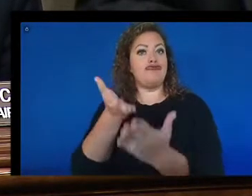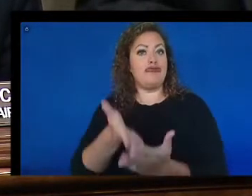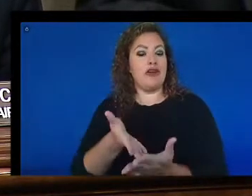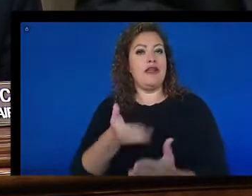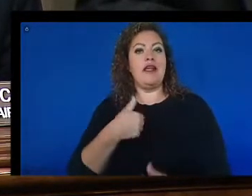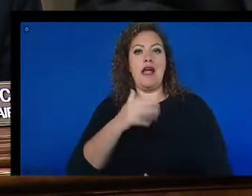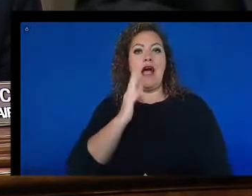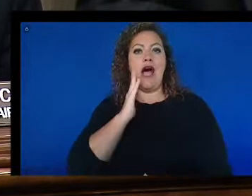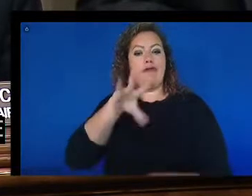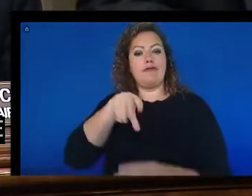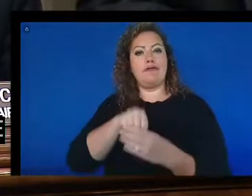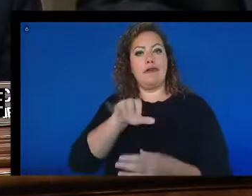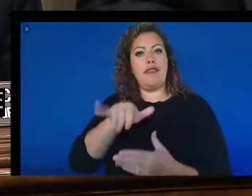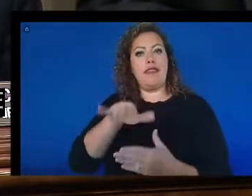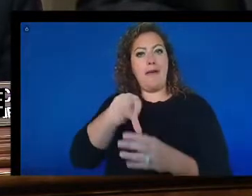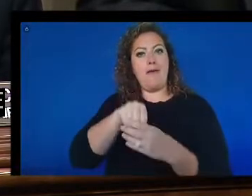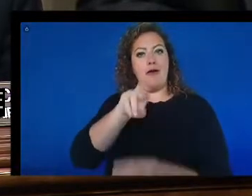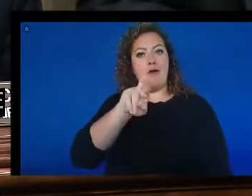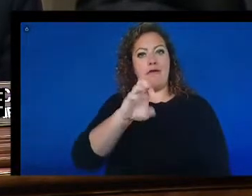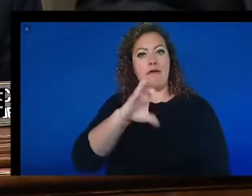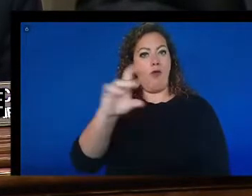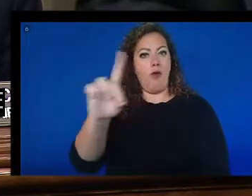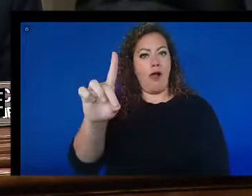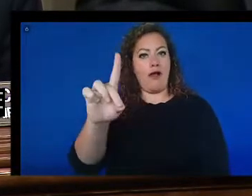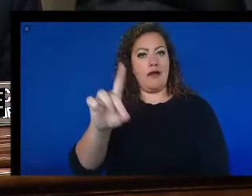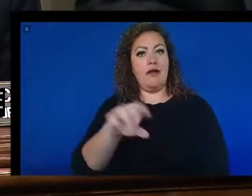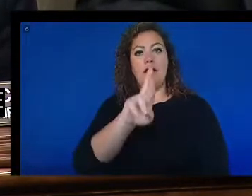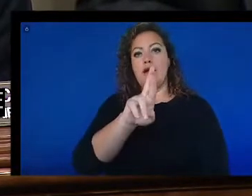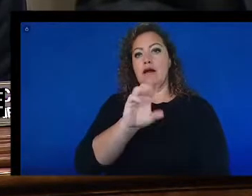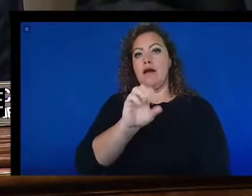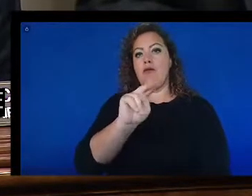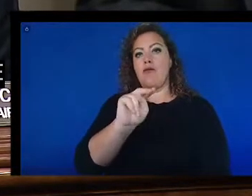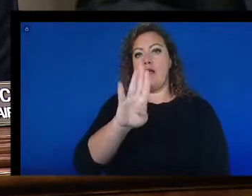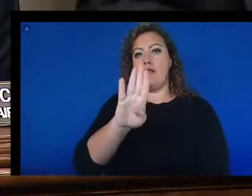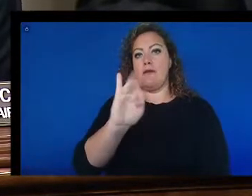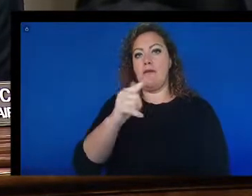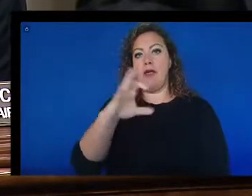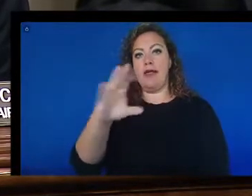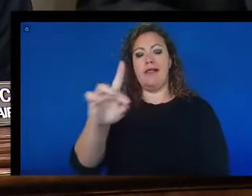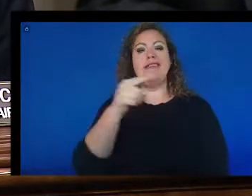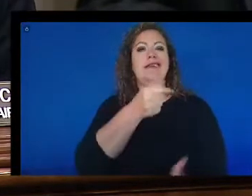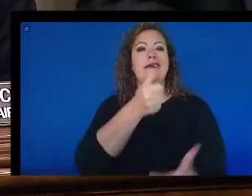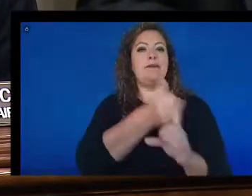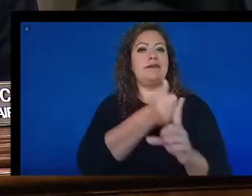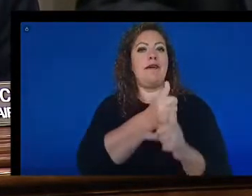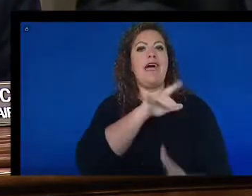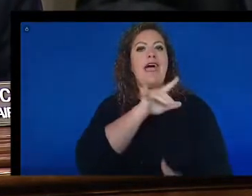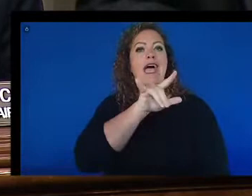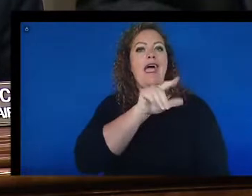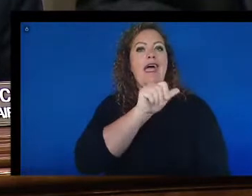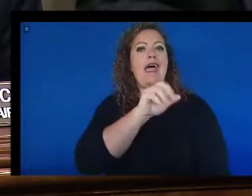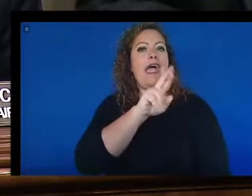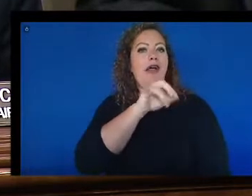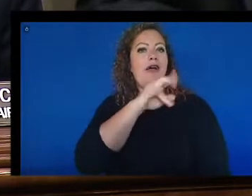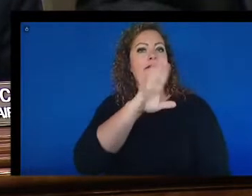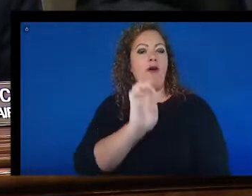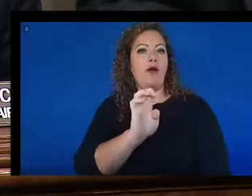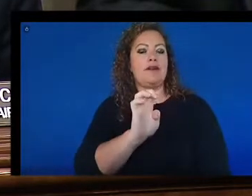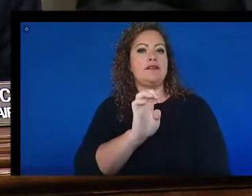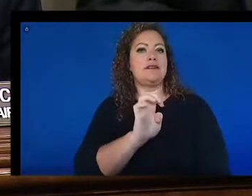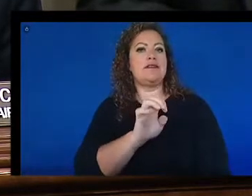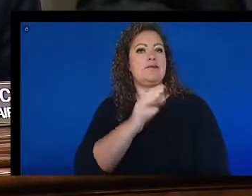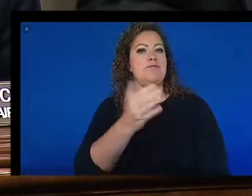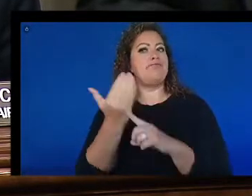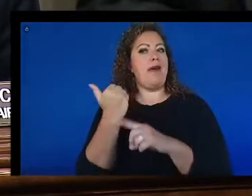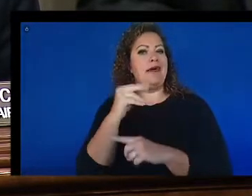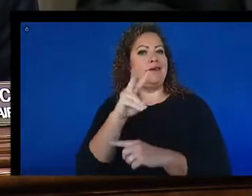part of the record. Ron Biglin is an Air Force veteran who's blind. He can fish, kayak,